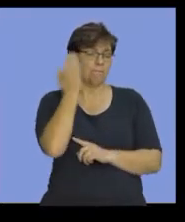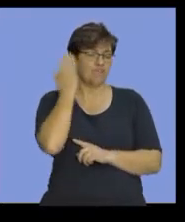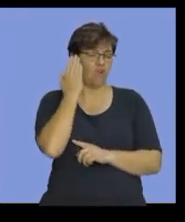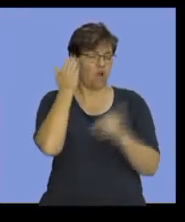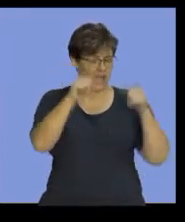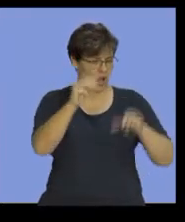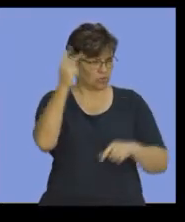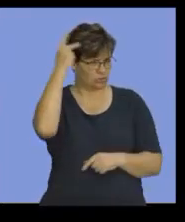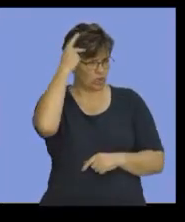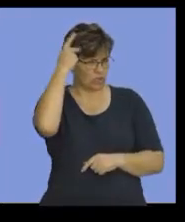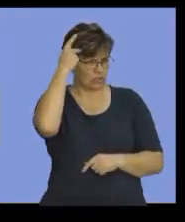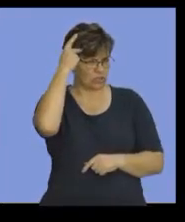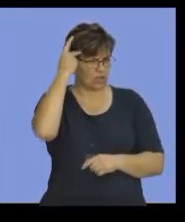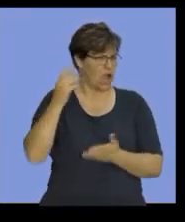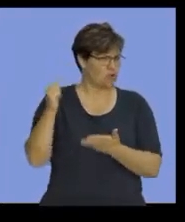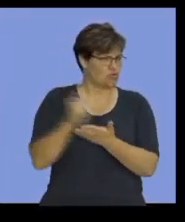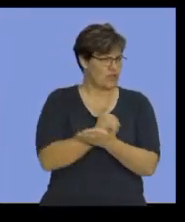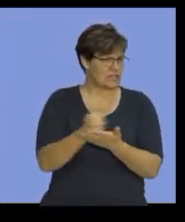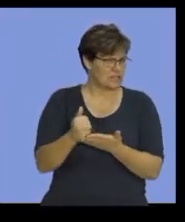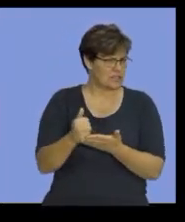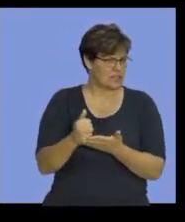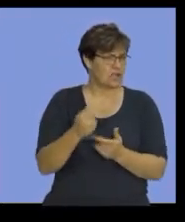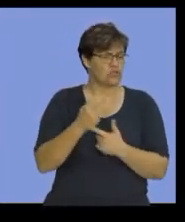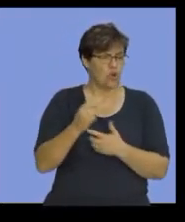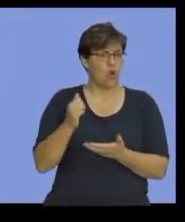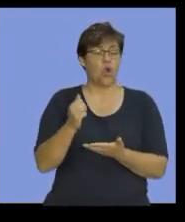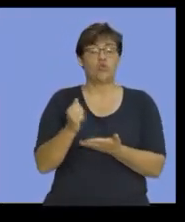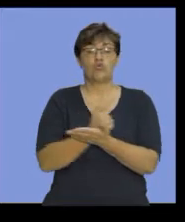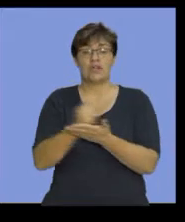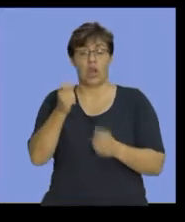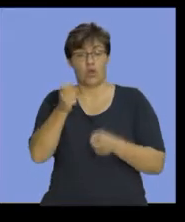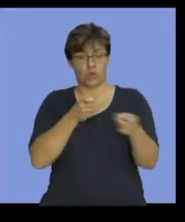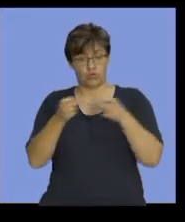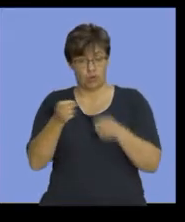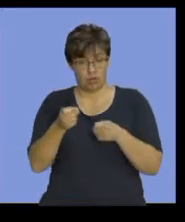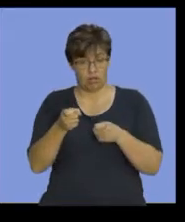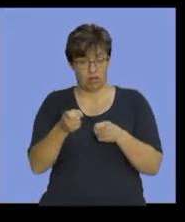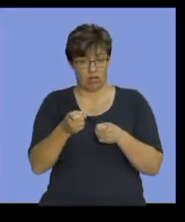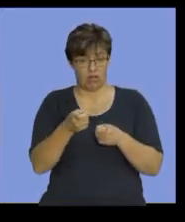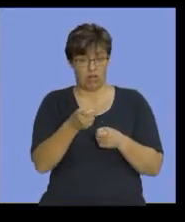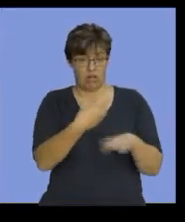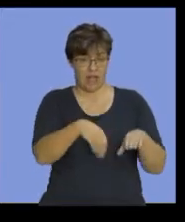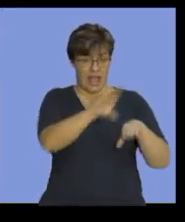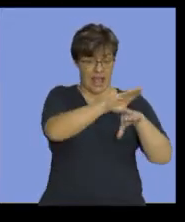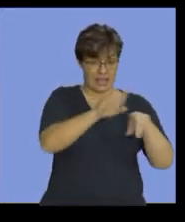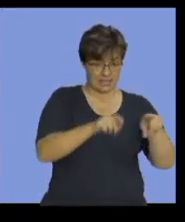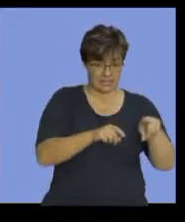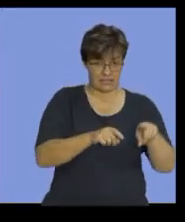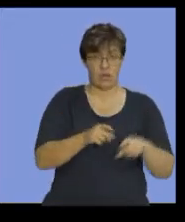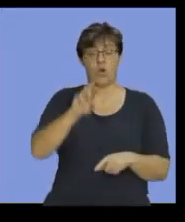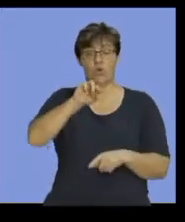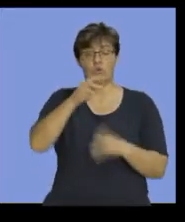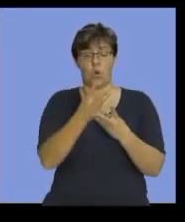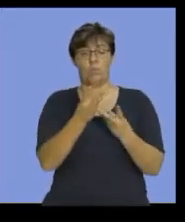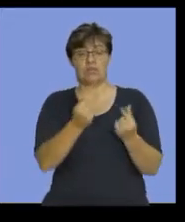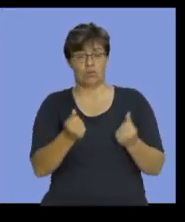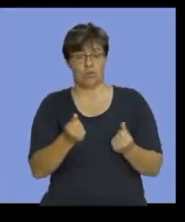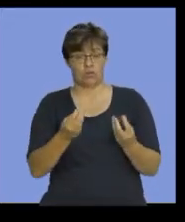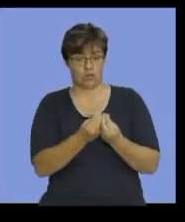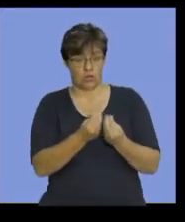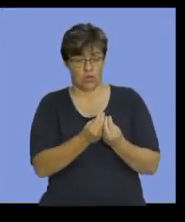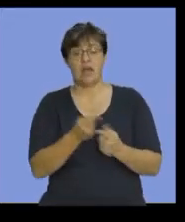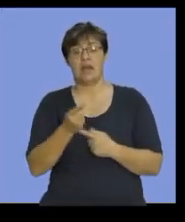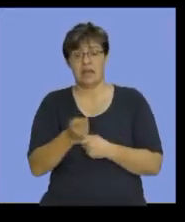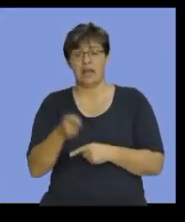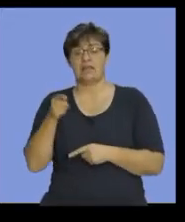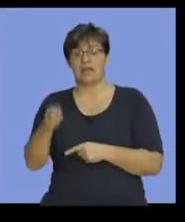knowledge. You bought on credit, so credit is controlled. Debit, raw materials, stock, credit, credit